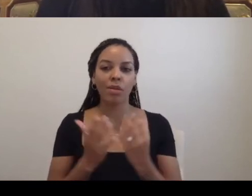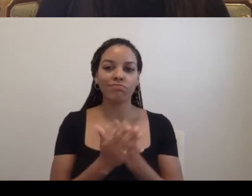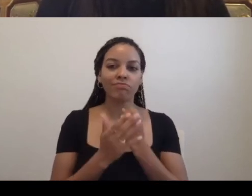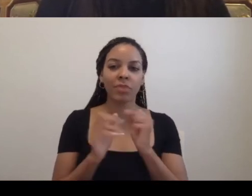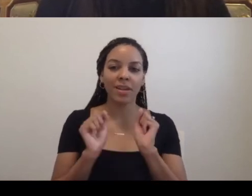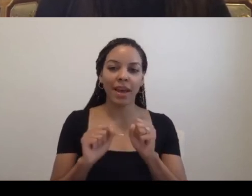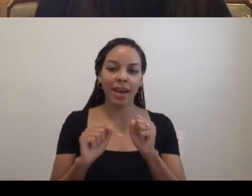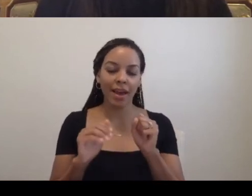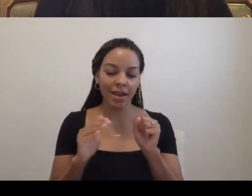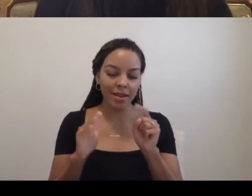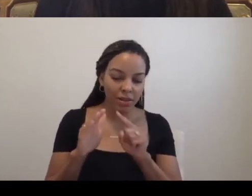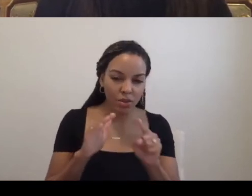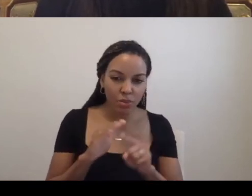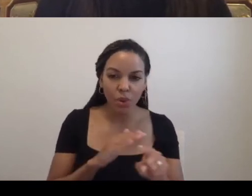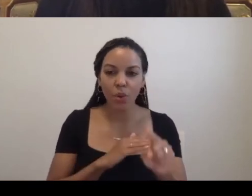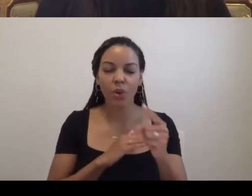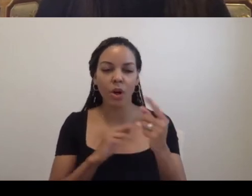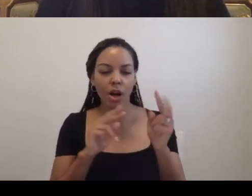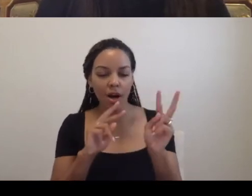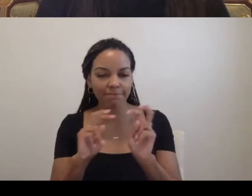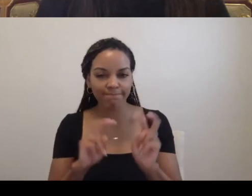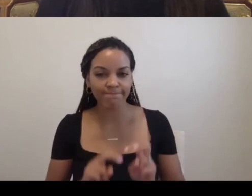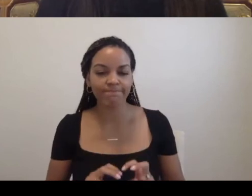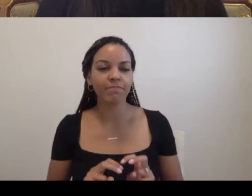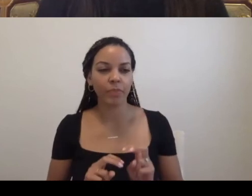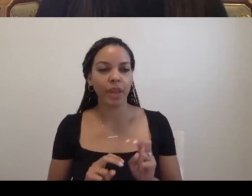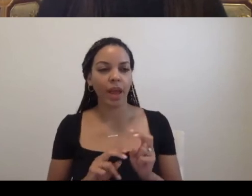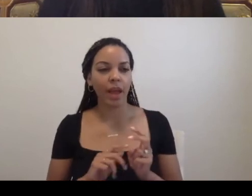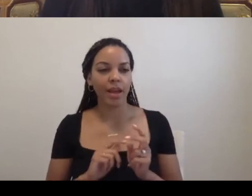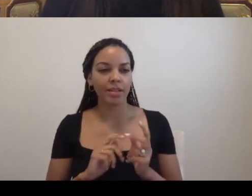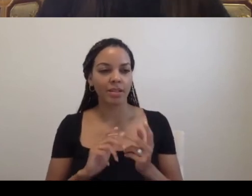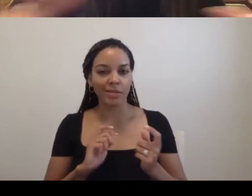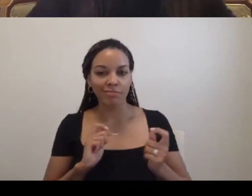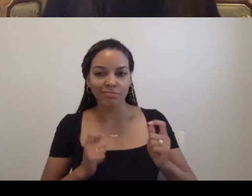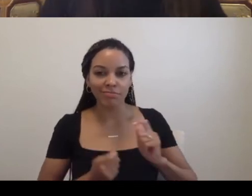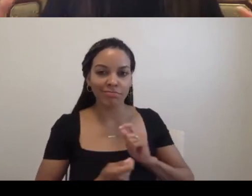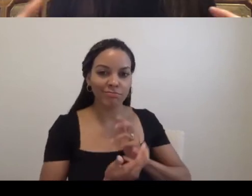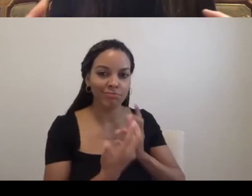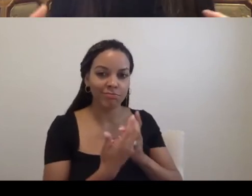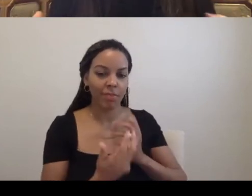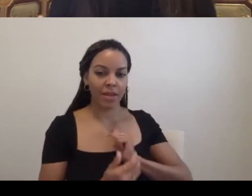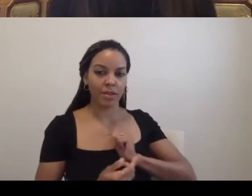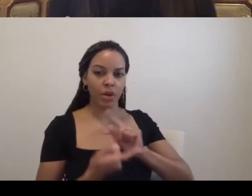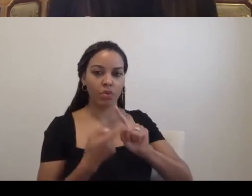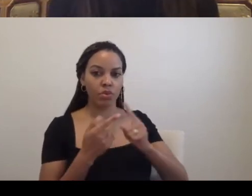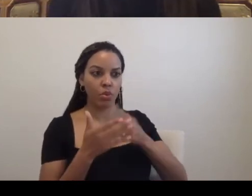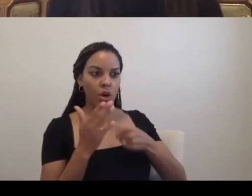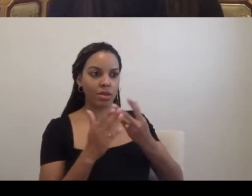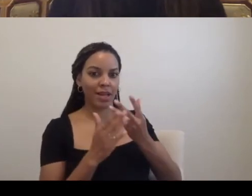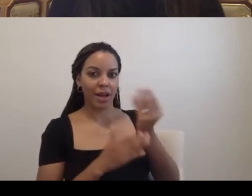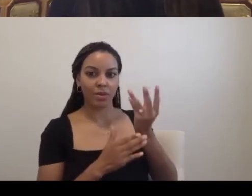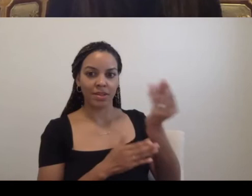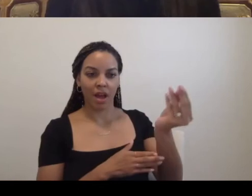and adapt myself to what is outside. My own